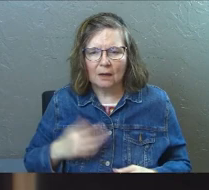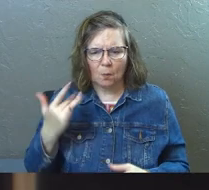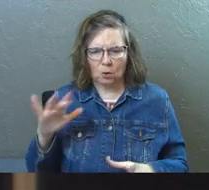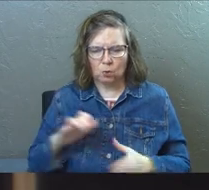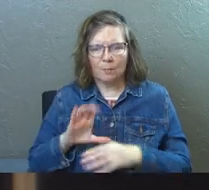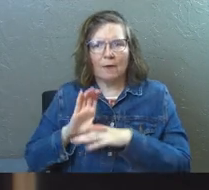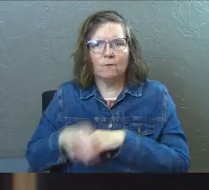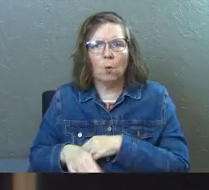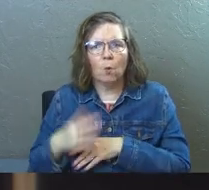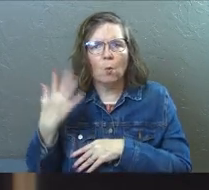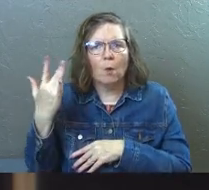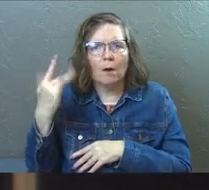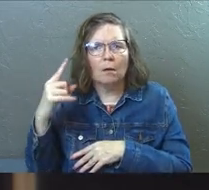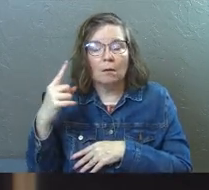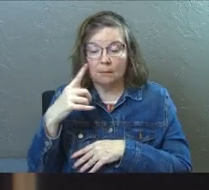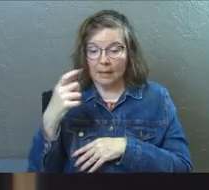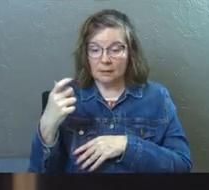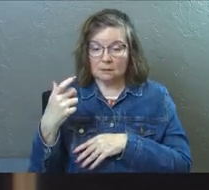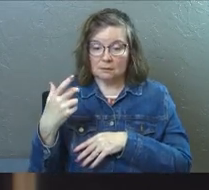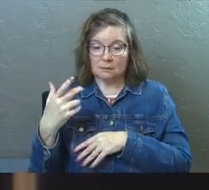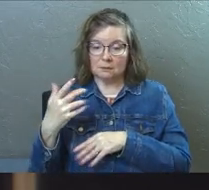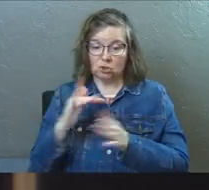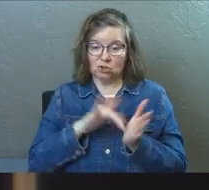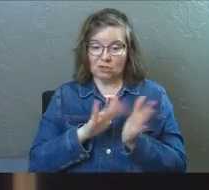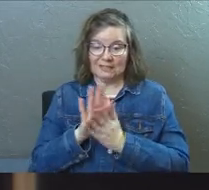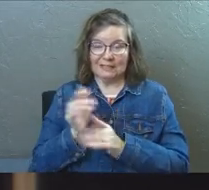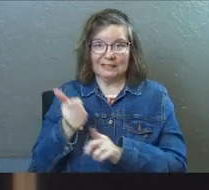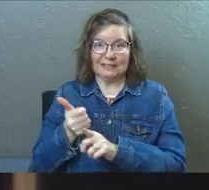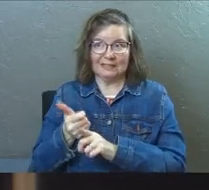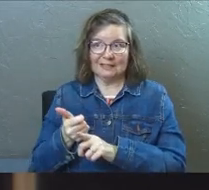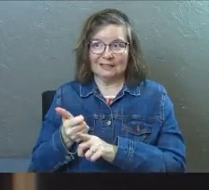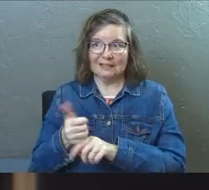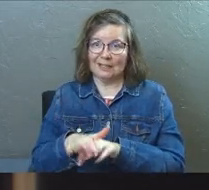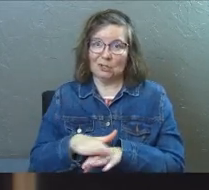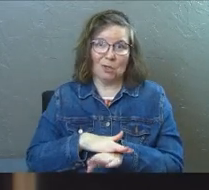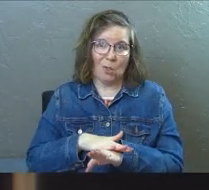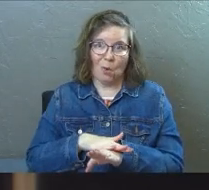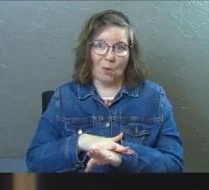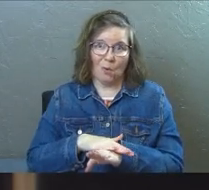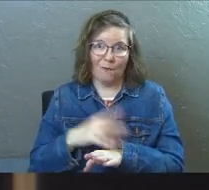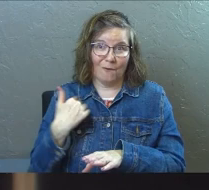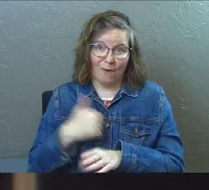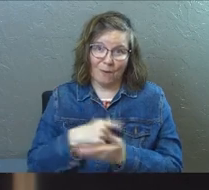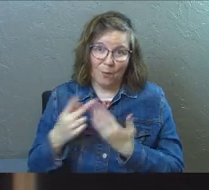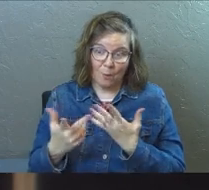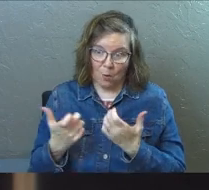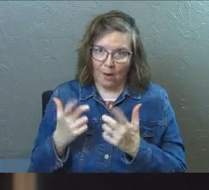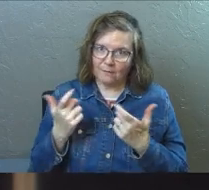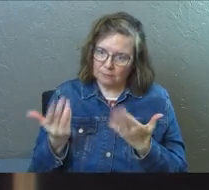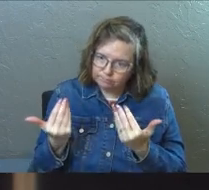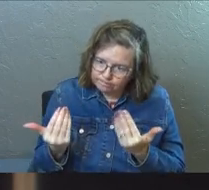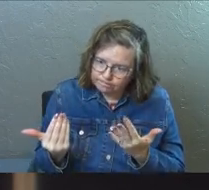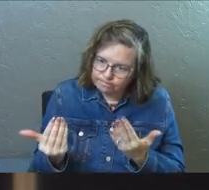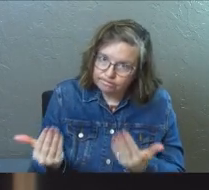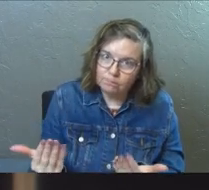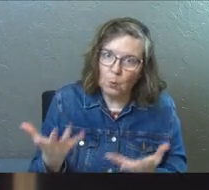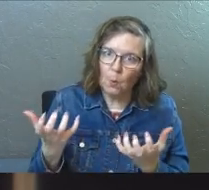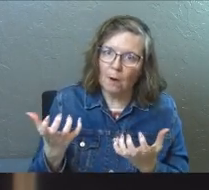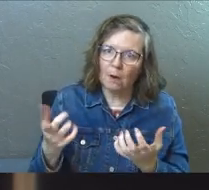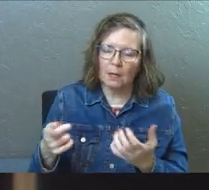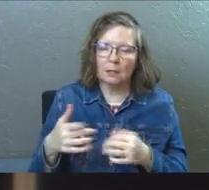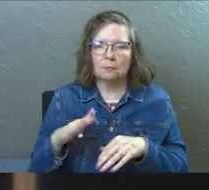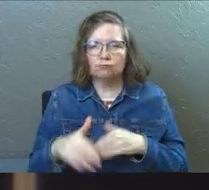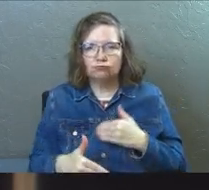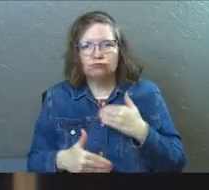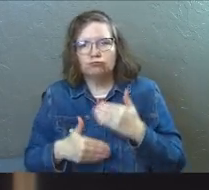they do it by force? Well, because Jesus is way too slow for our program, right? Like if you know anything